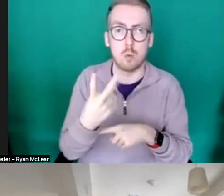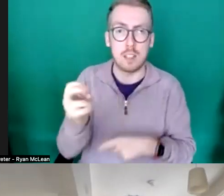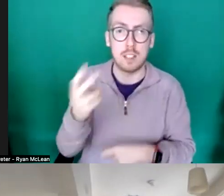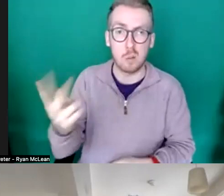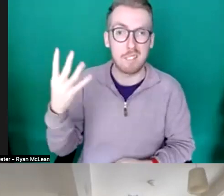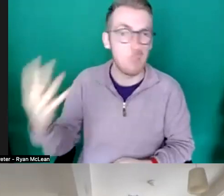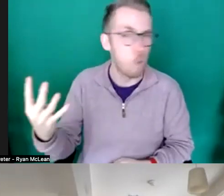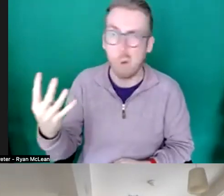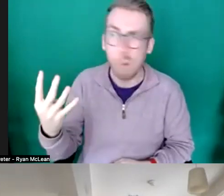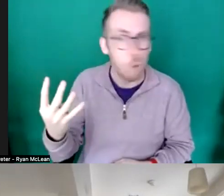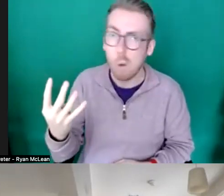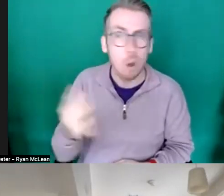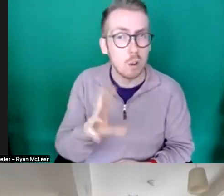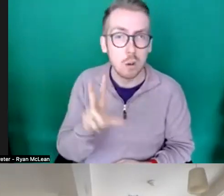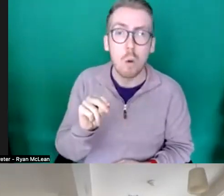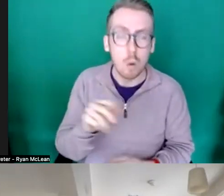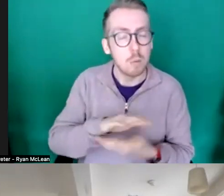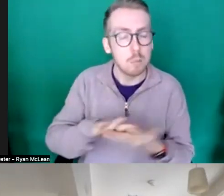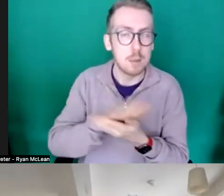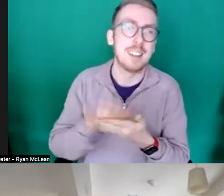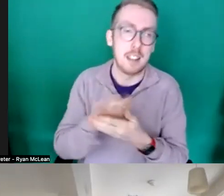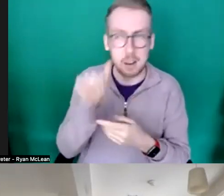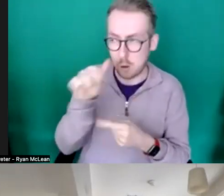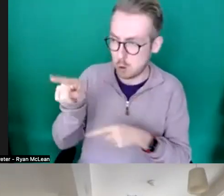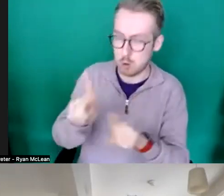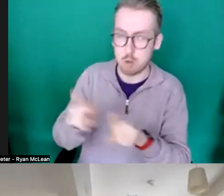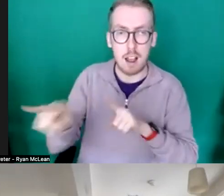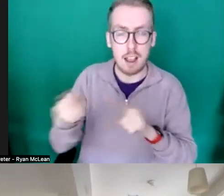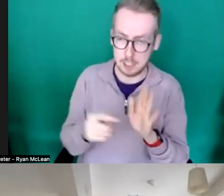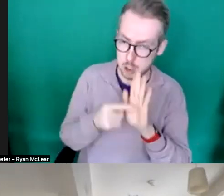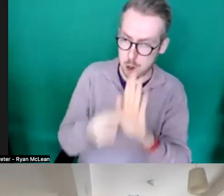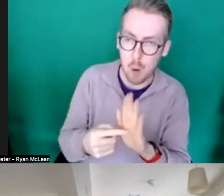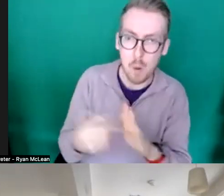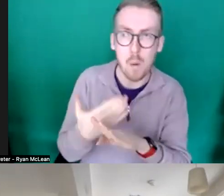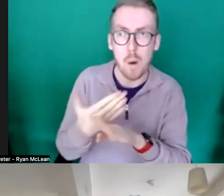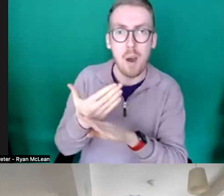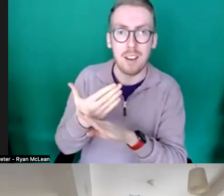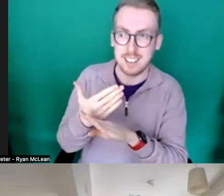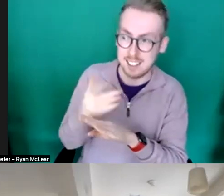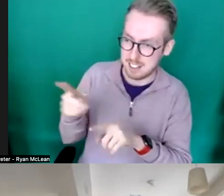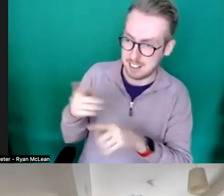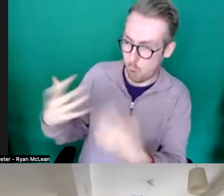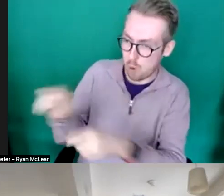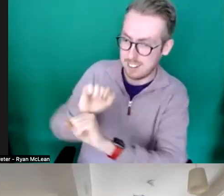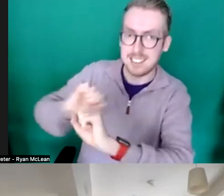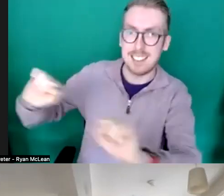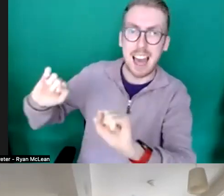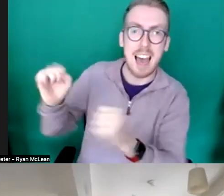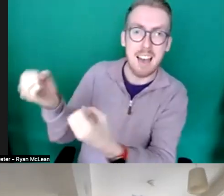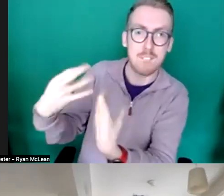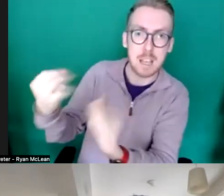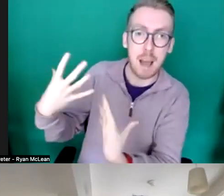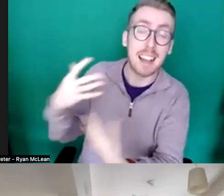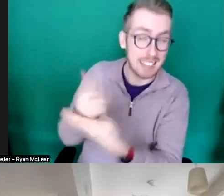that uh trying to put work in front of an audience is very and getting feedback on it is a very important part of kind of research and development